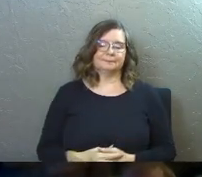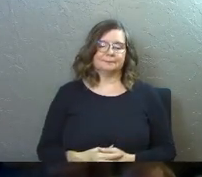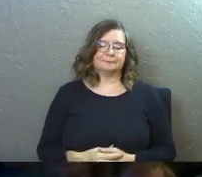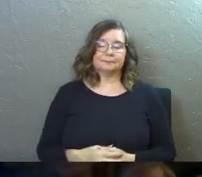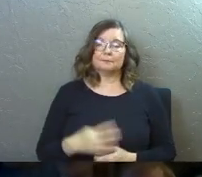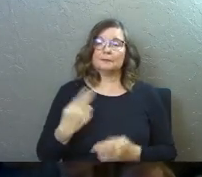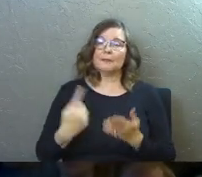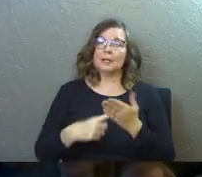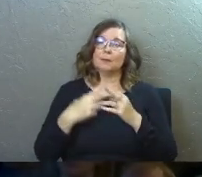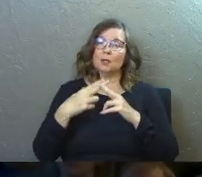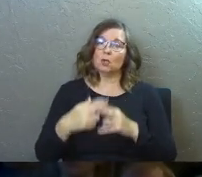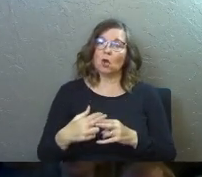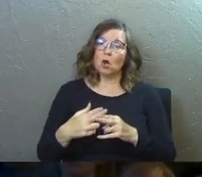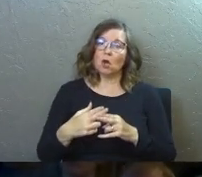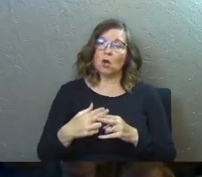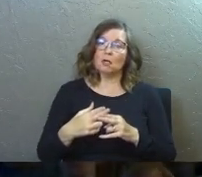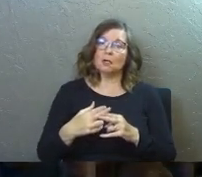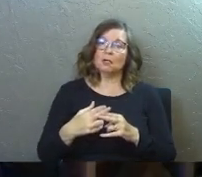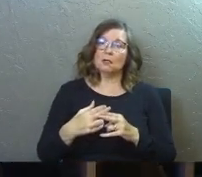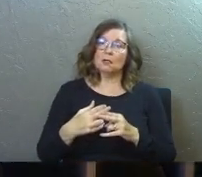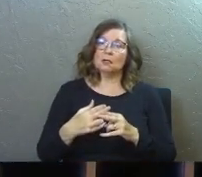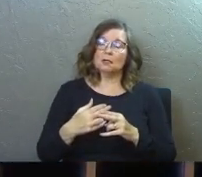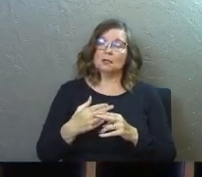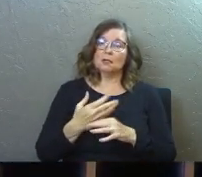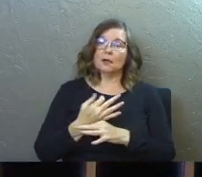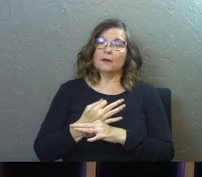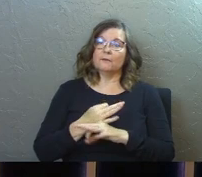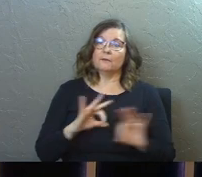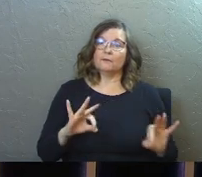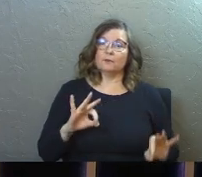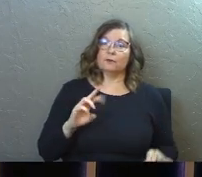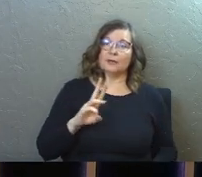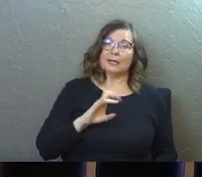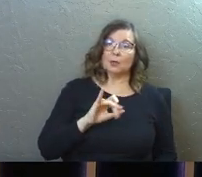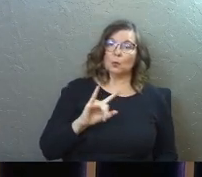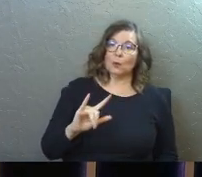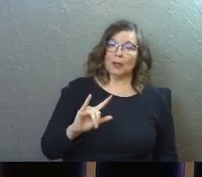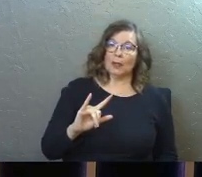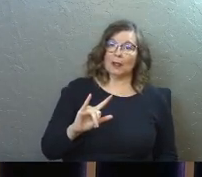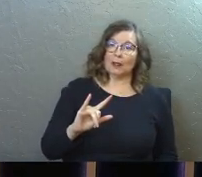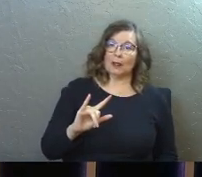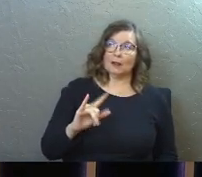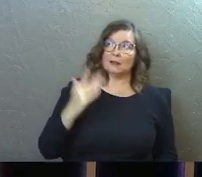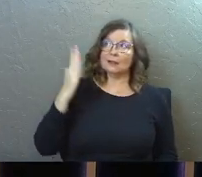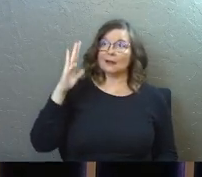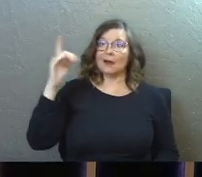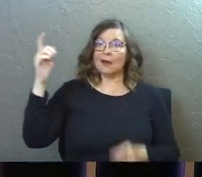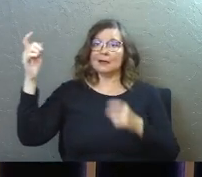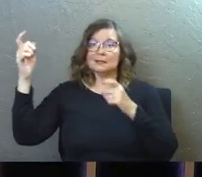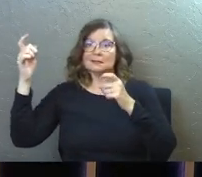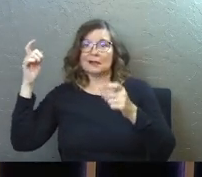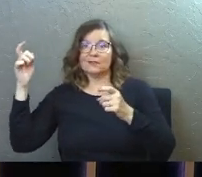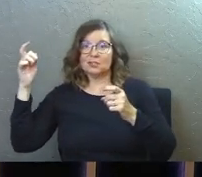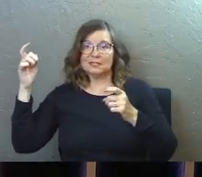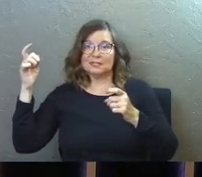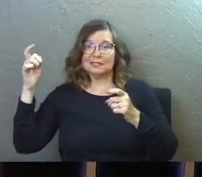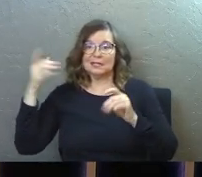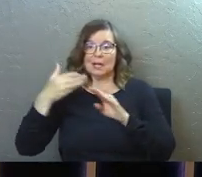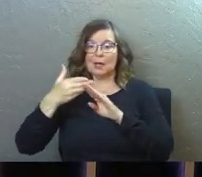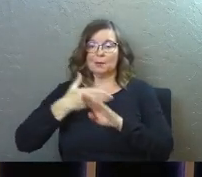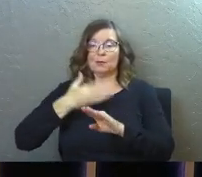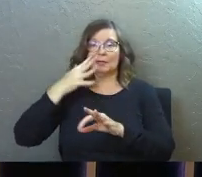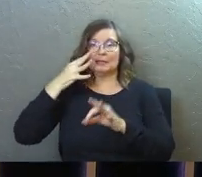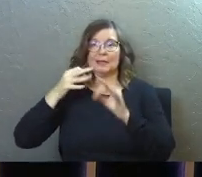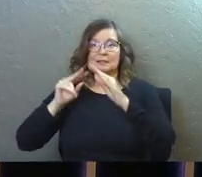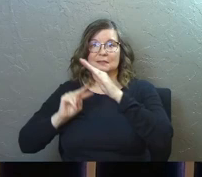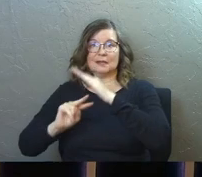So it's something called free will or God's sovereignty, predestination, some of the terms that people use for it, the doctrines of